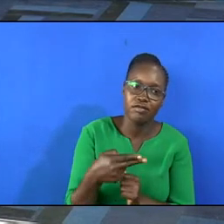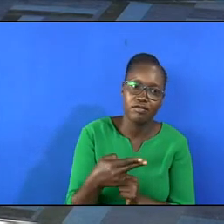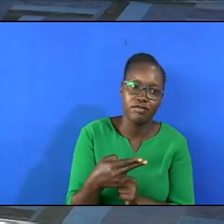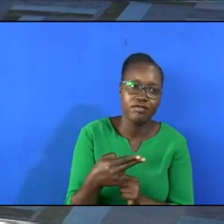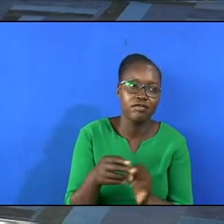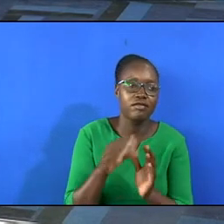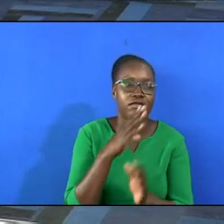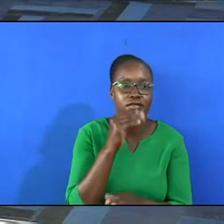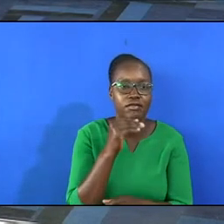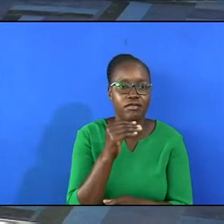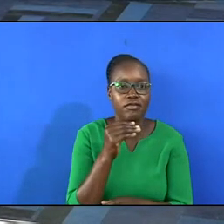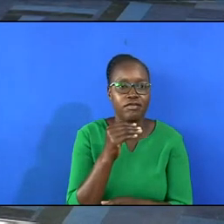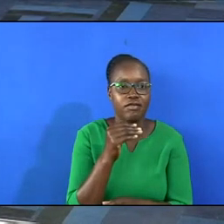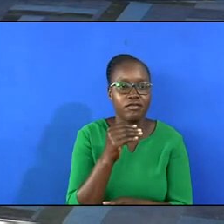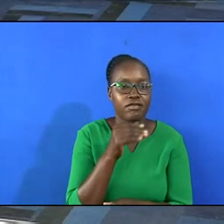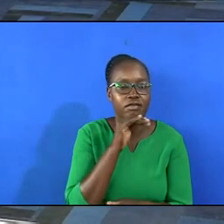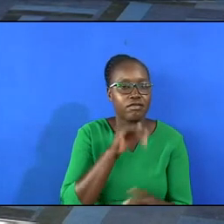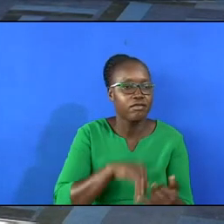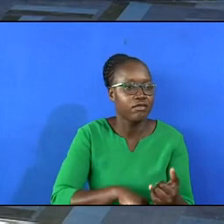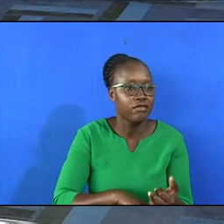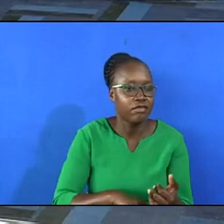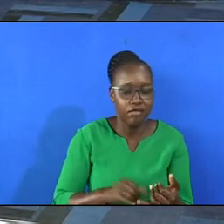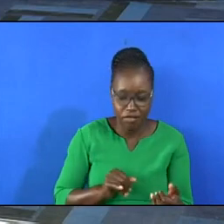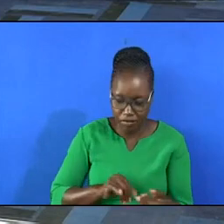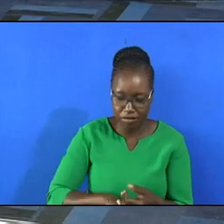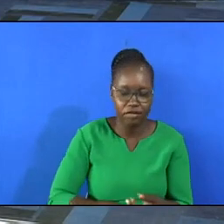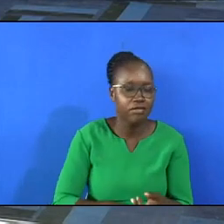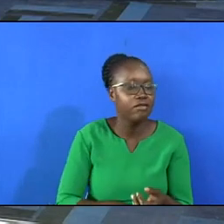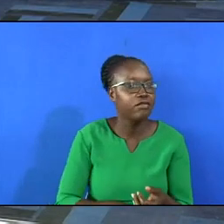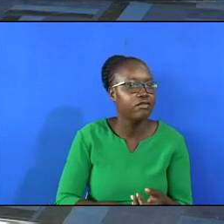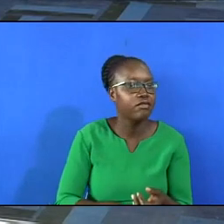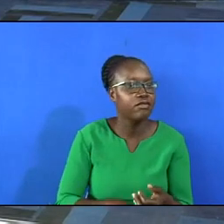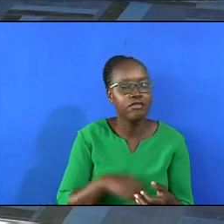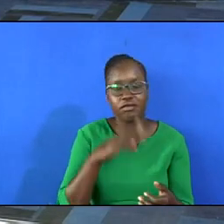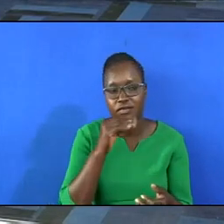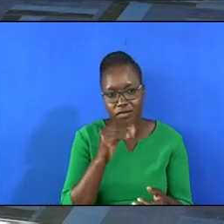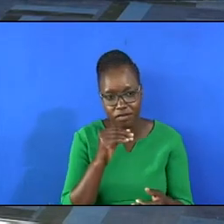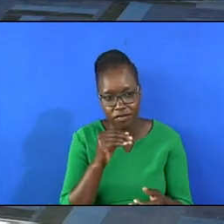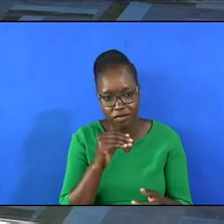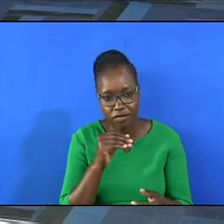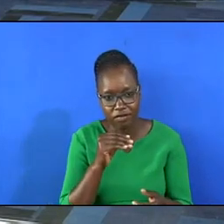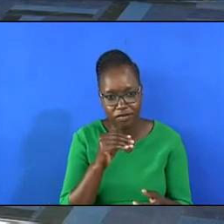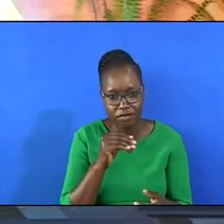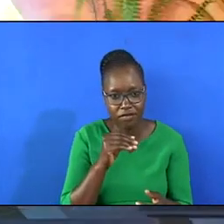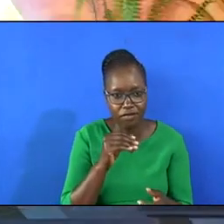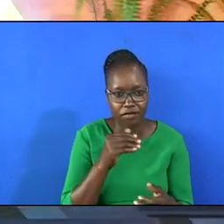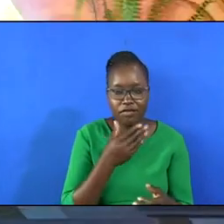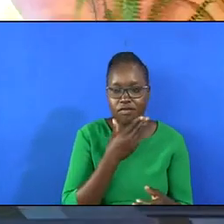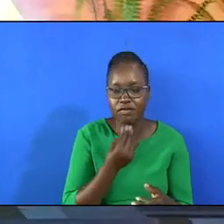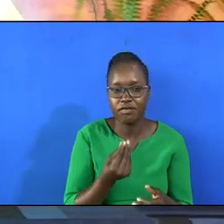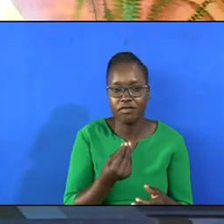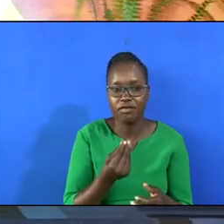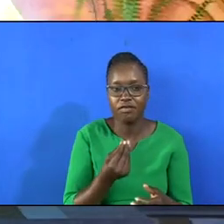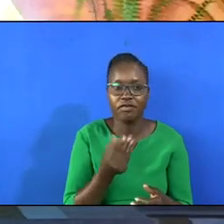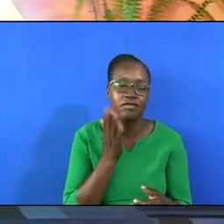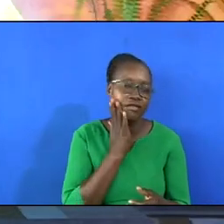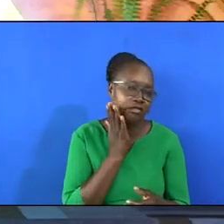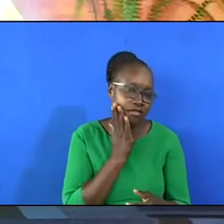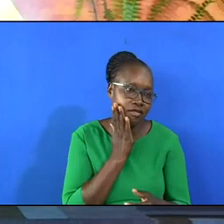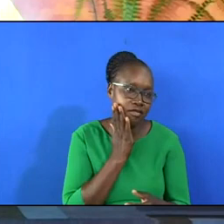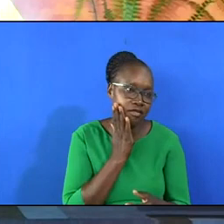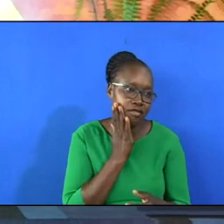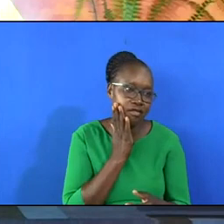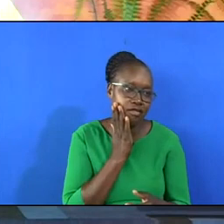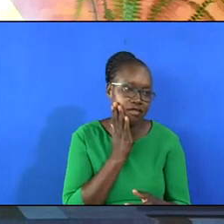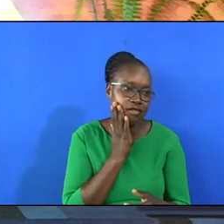speaking to husbands and the wives he'll be speaking to the father and to the mother